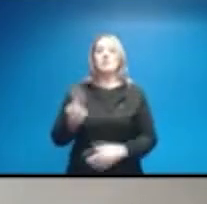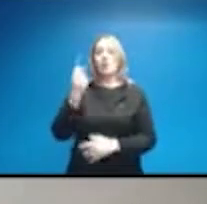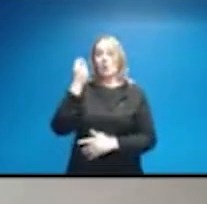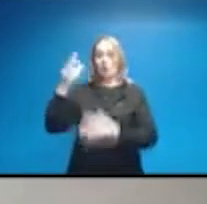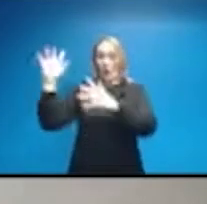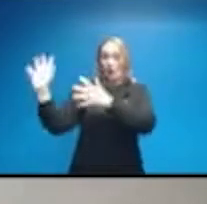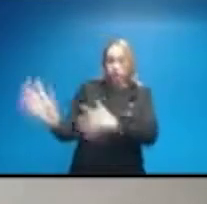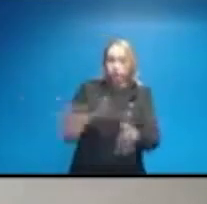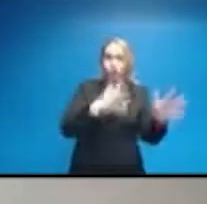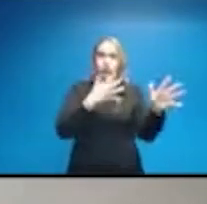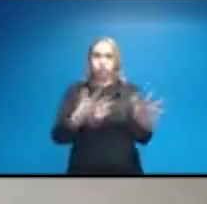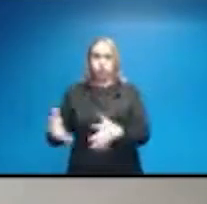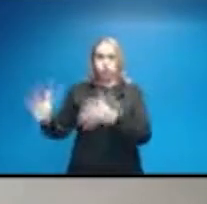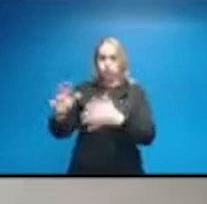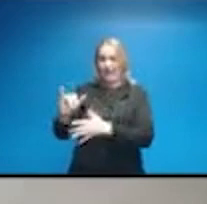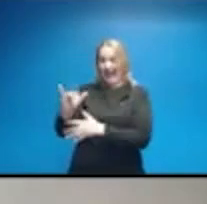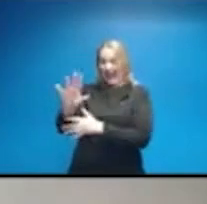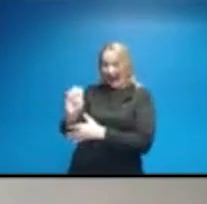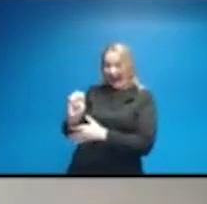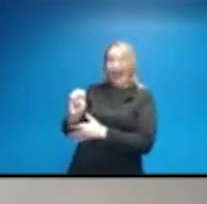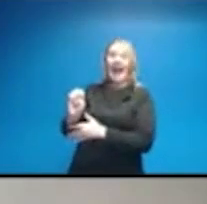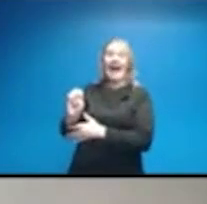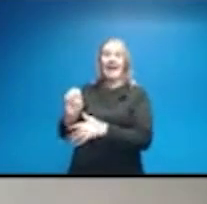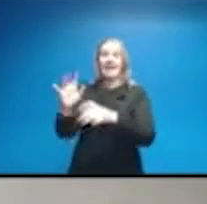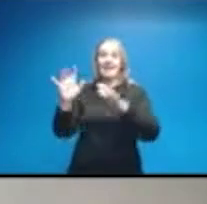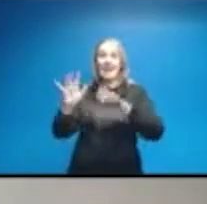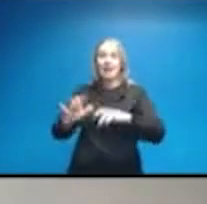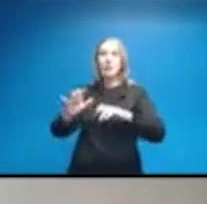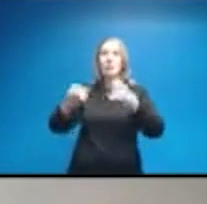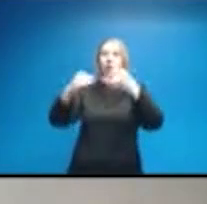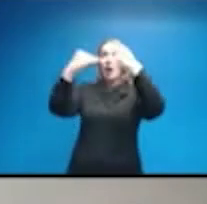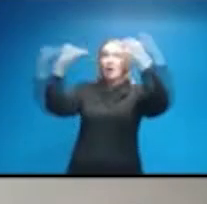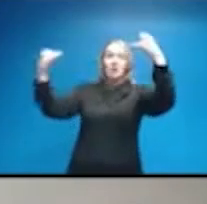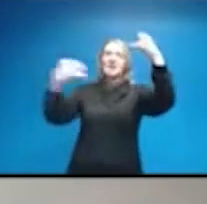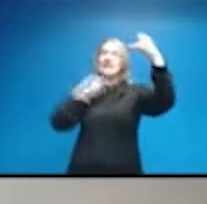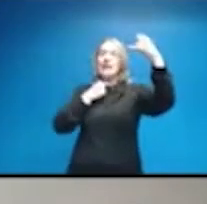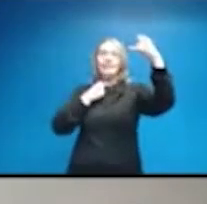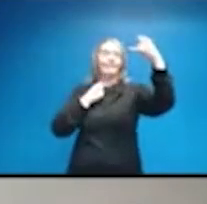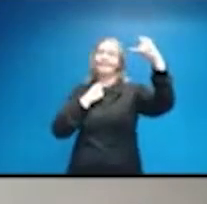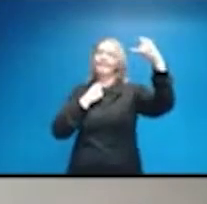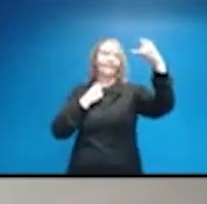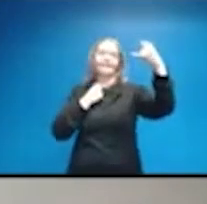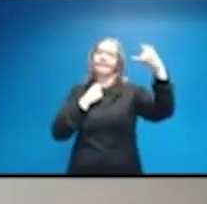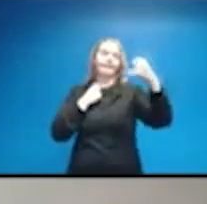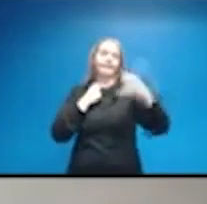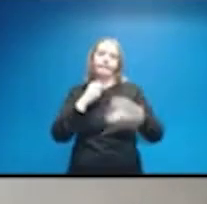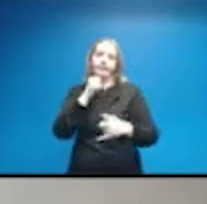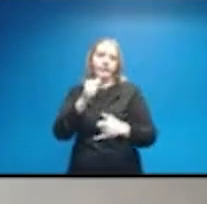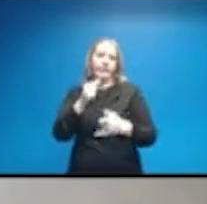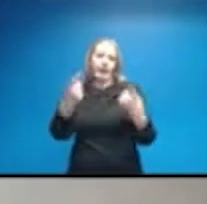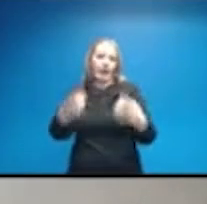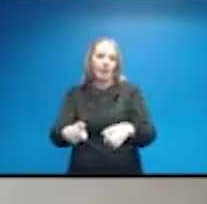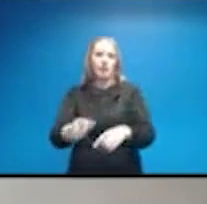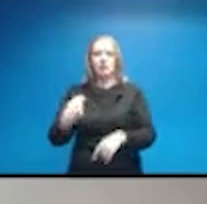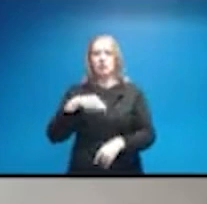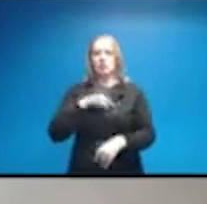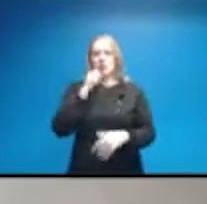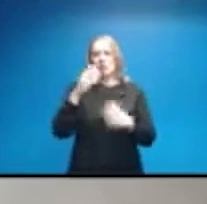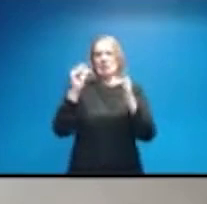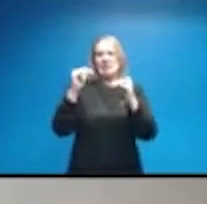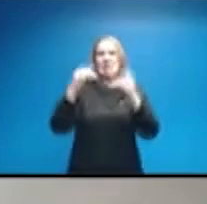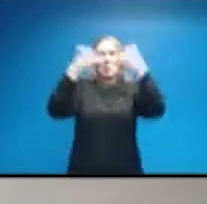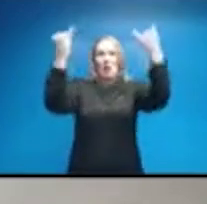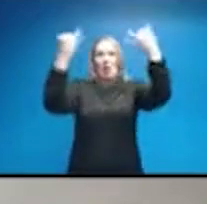enough to keep ice and precipitation off power lines. So we're not anticipating to have any down lines due to ice.